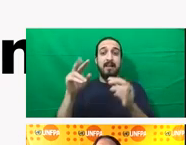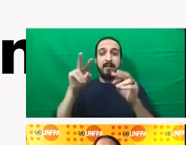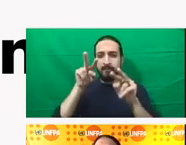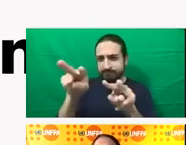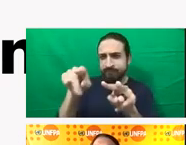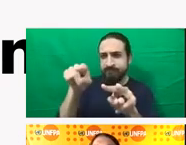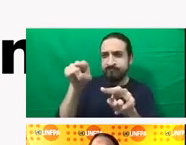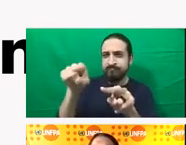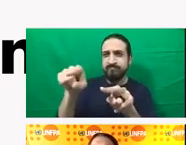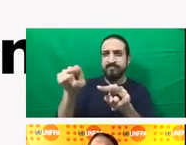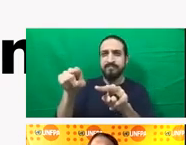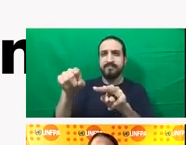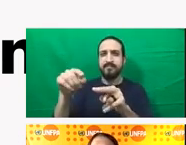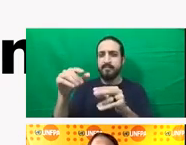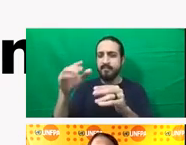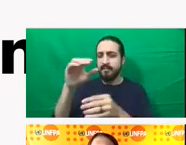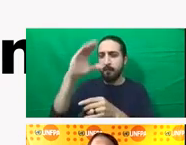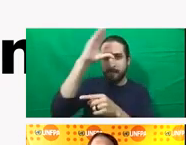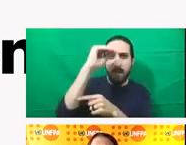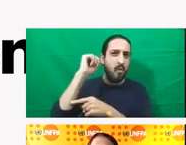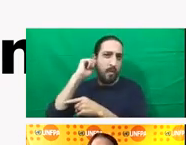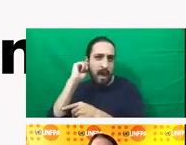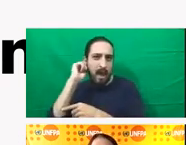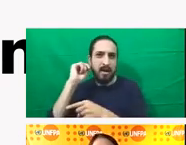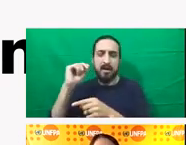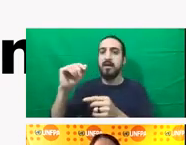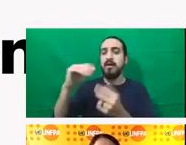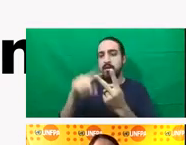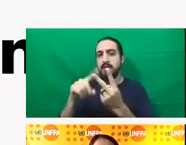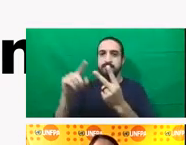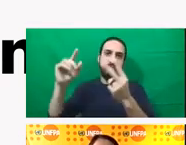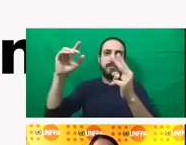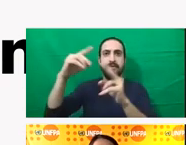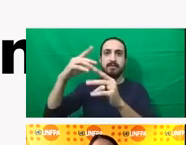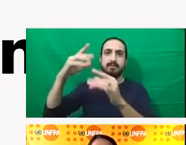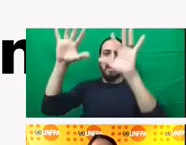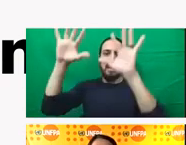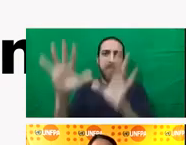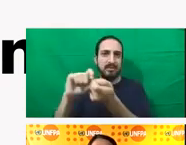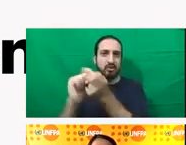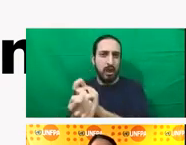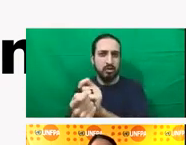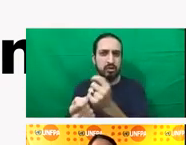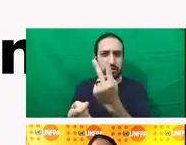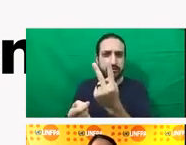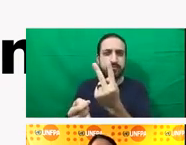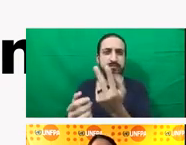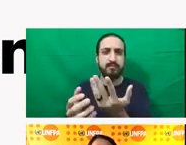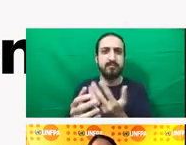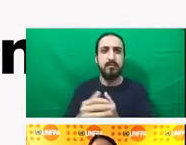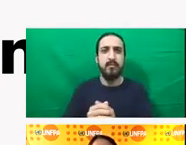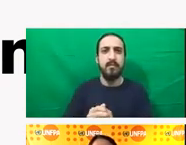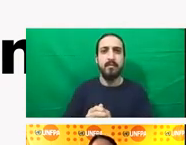action in different processes, including the UN FCC Gender Action Plan and the Generation Equality